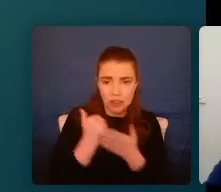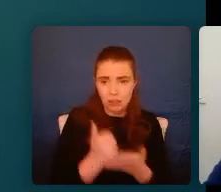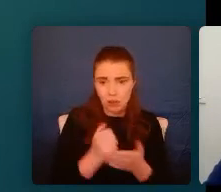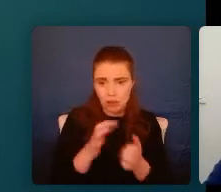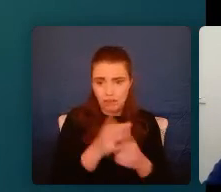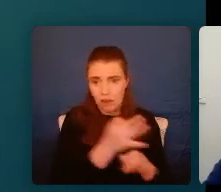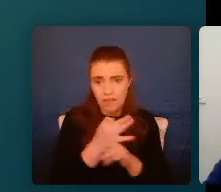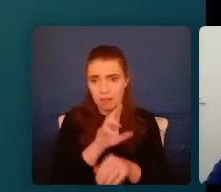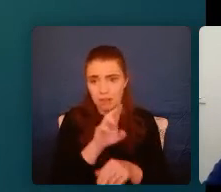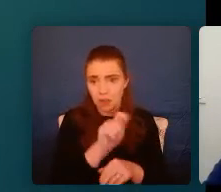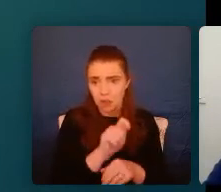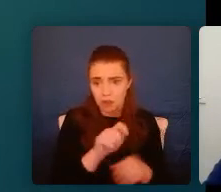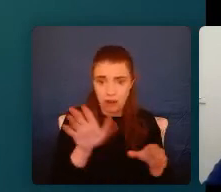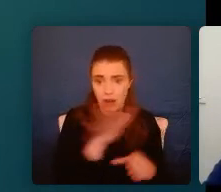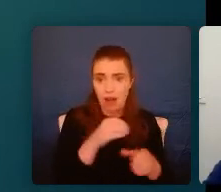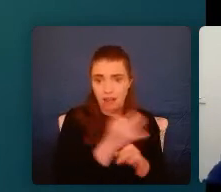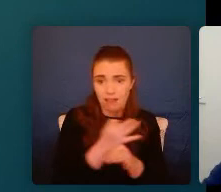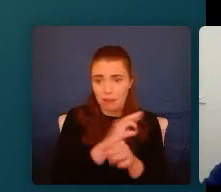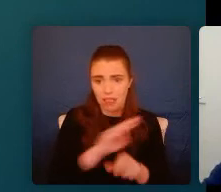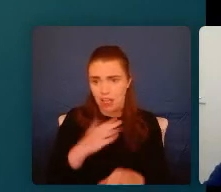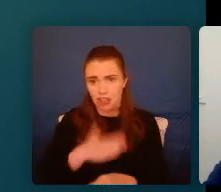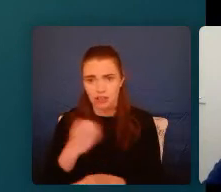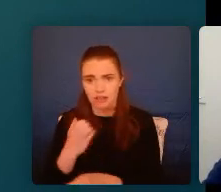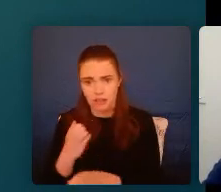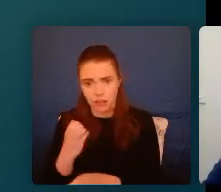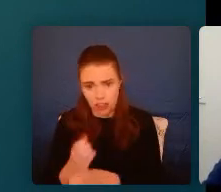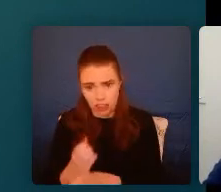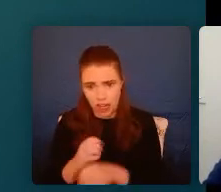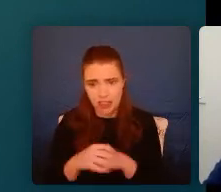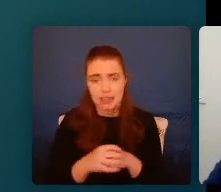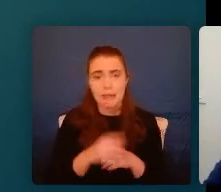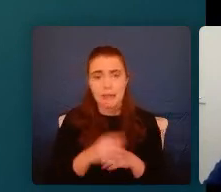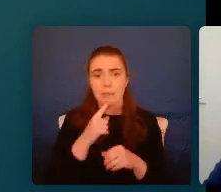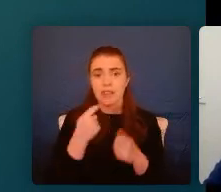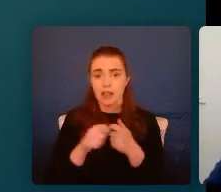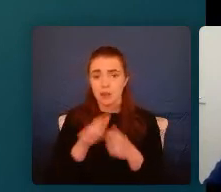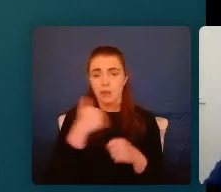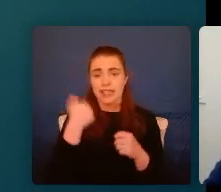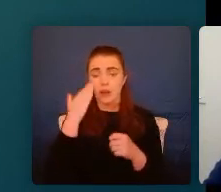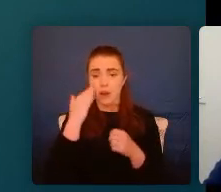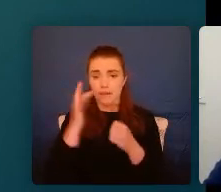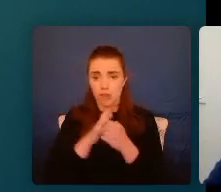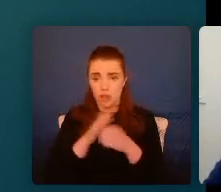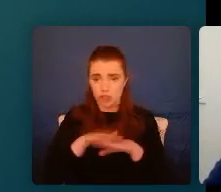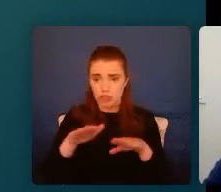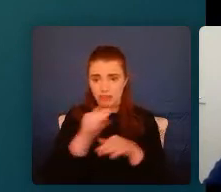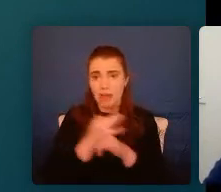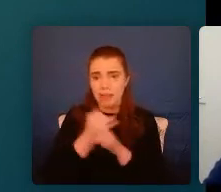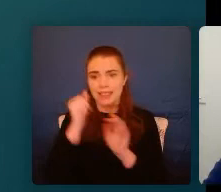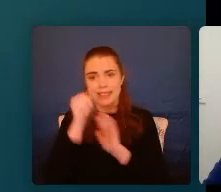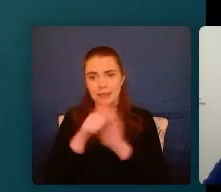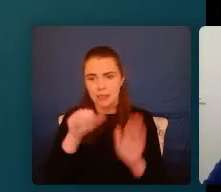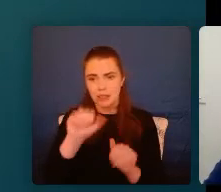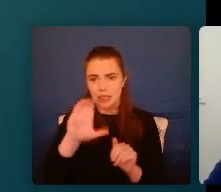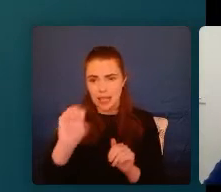themselves. But also, we know that a lot of what happens within families and the reason that families experience ACEs is because they